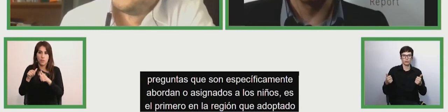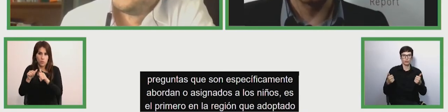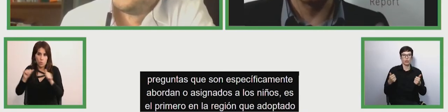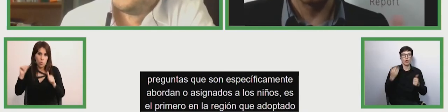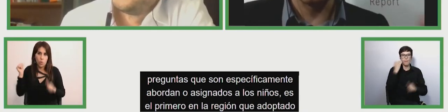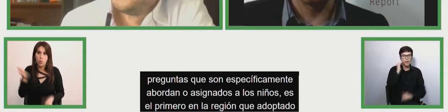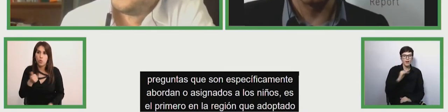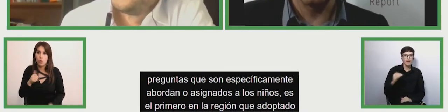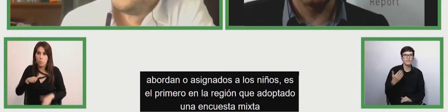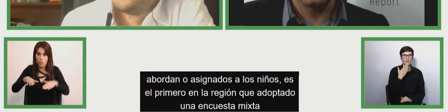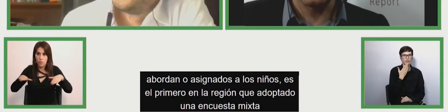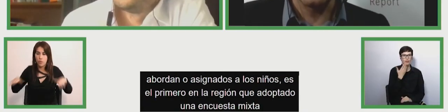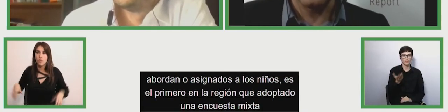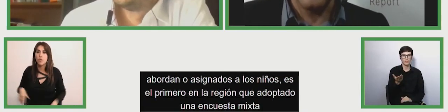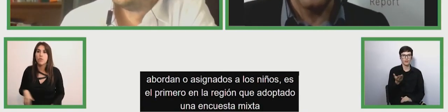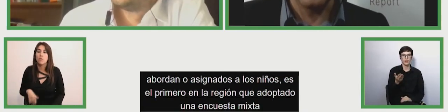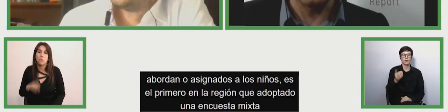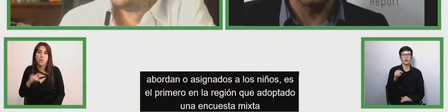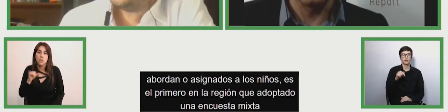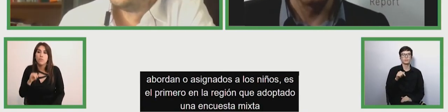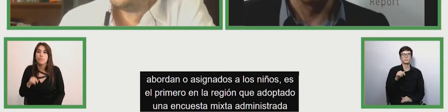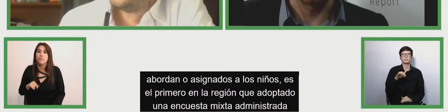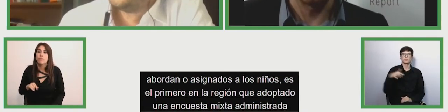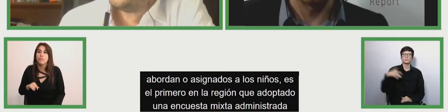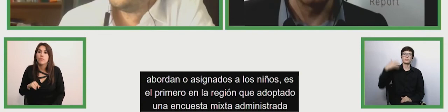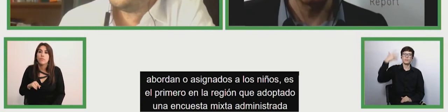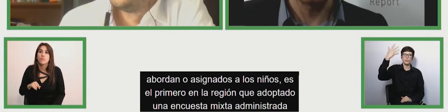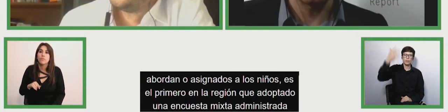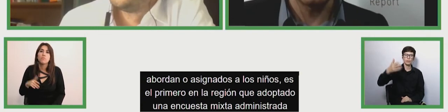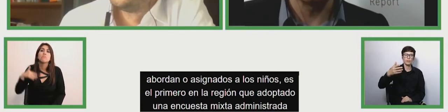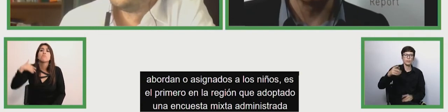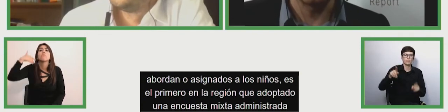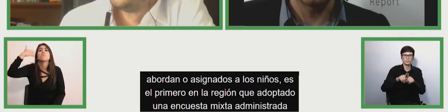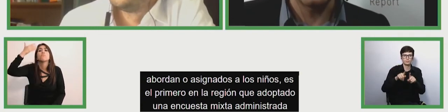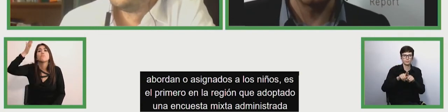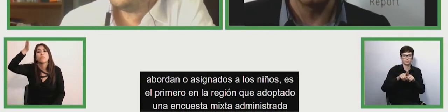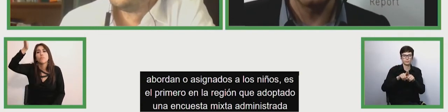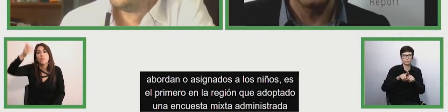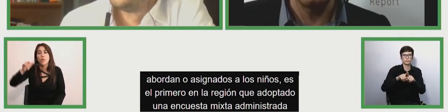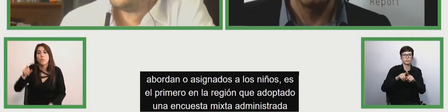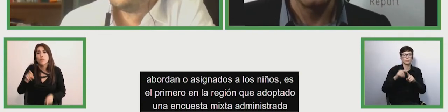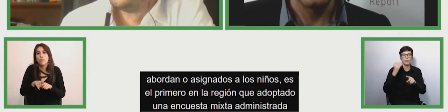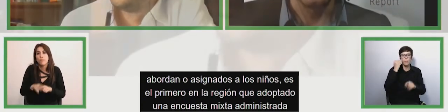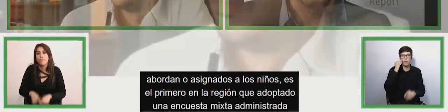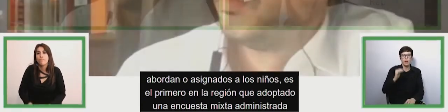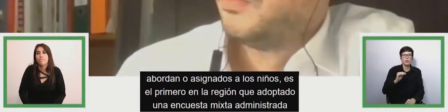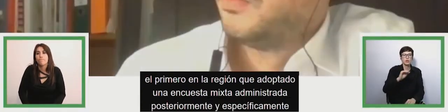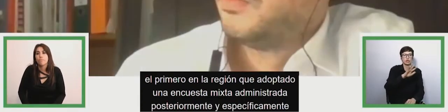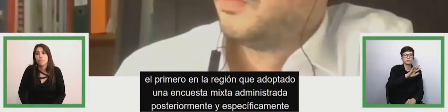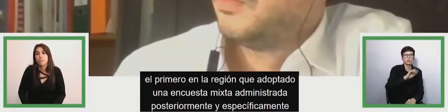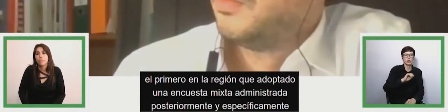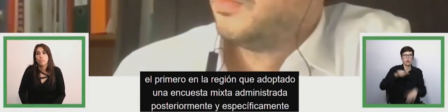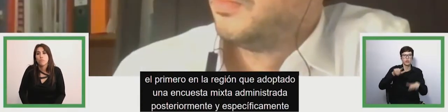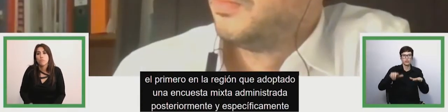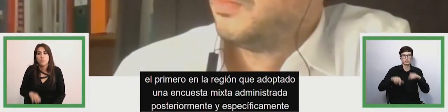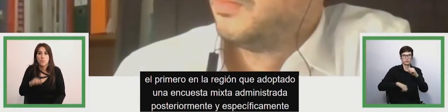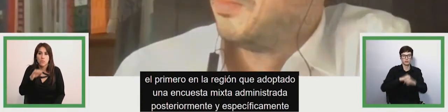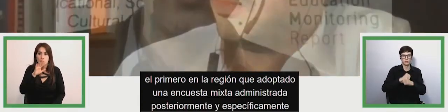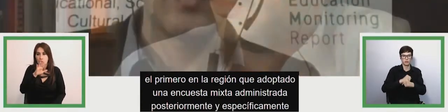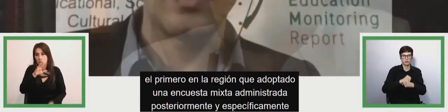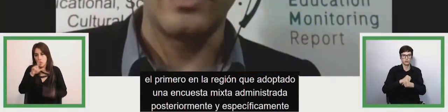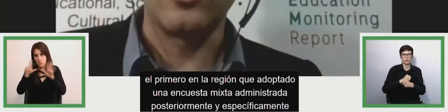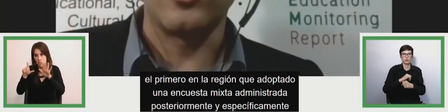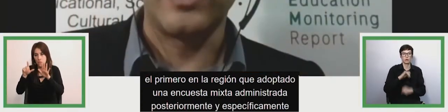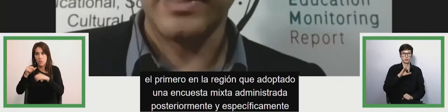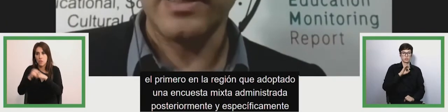also the the ones that are specifically for for children ages 5 to 17 and the chile and costa